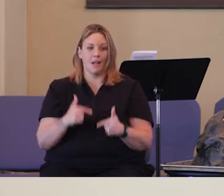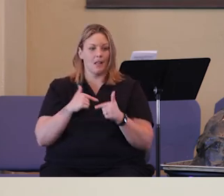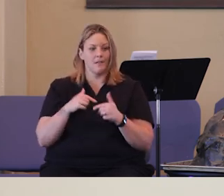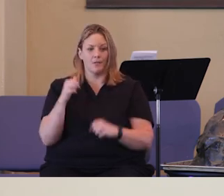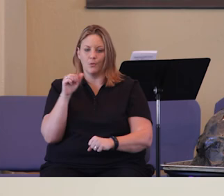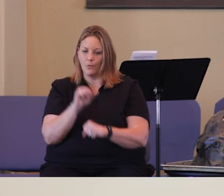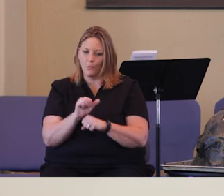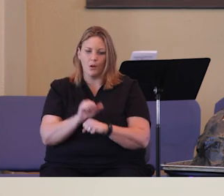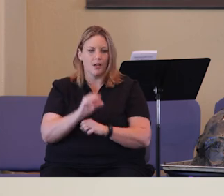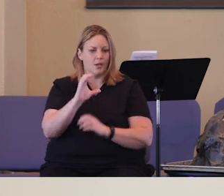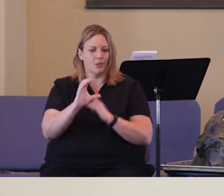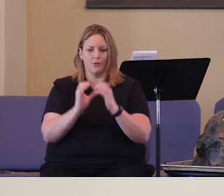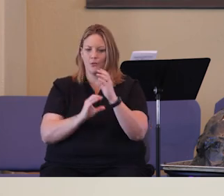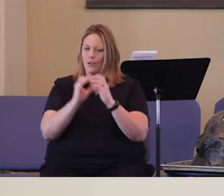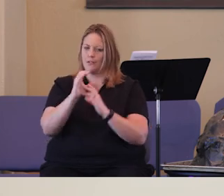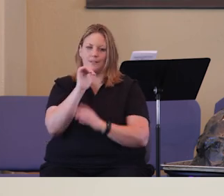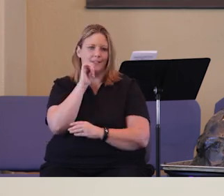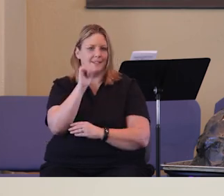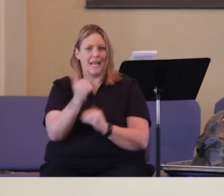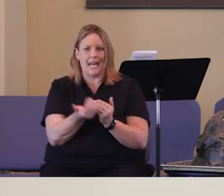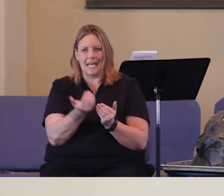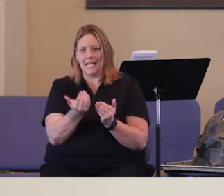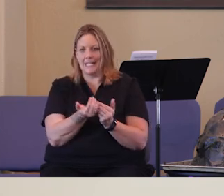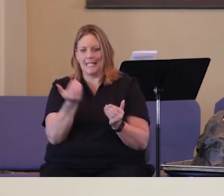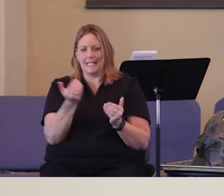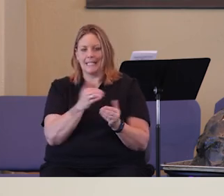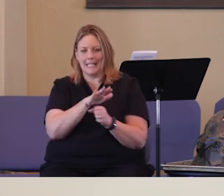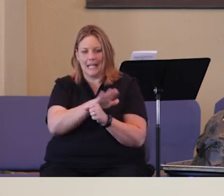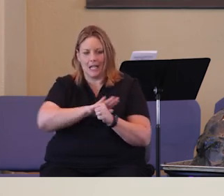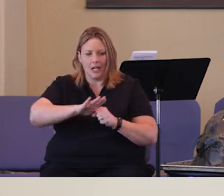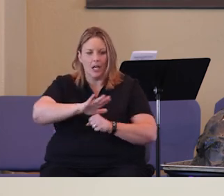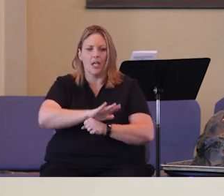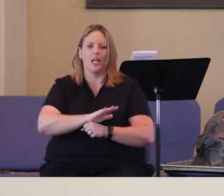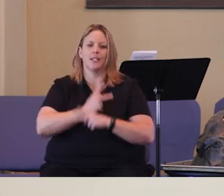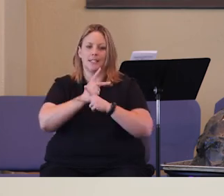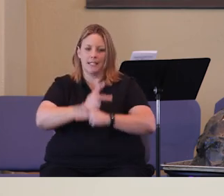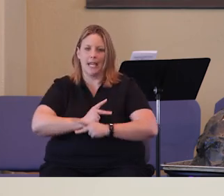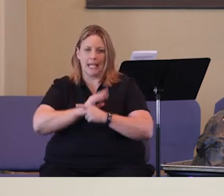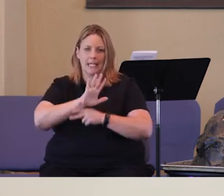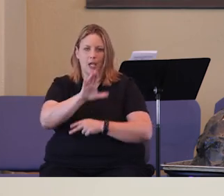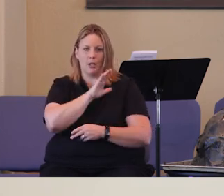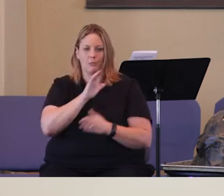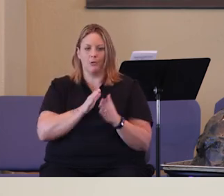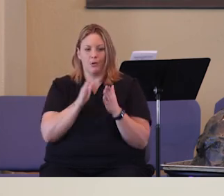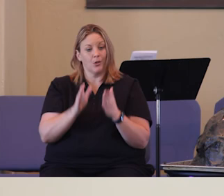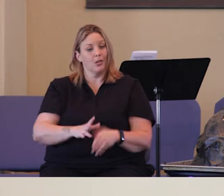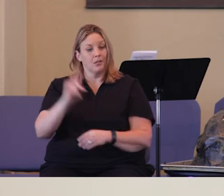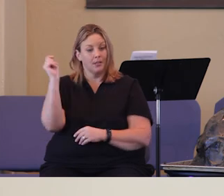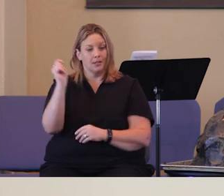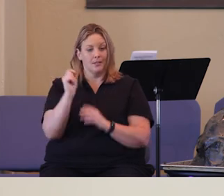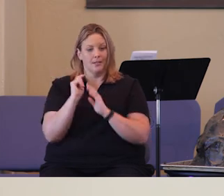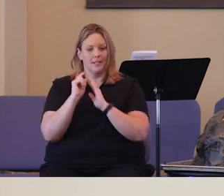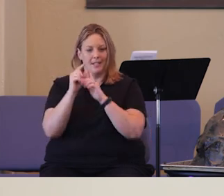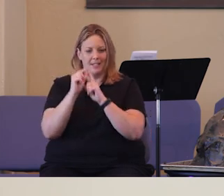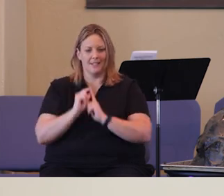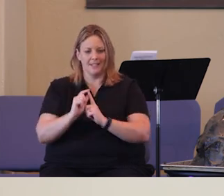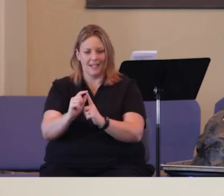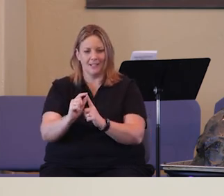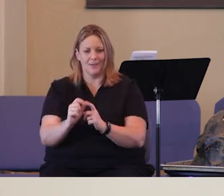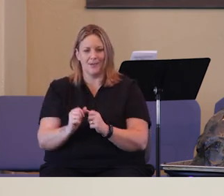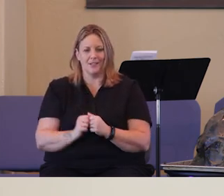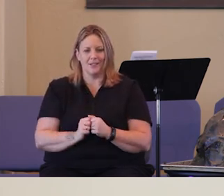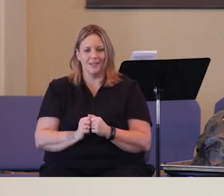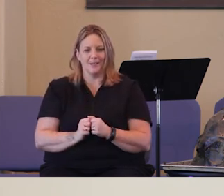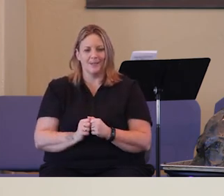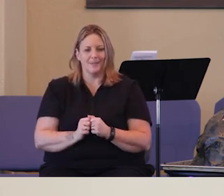you in my life, you know, you're working, construction isn't always the easiest field to keep your Christian testimony always when